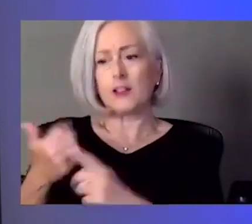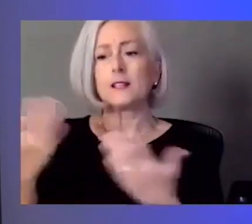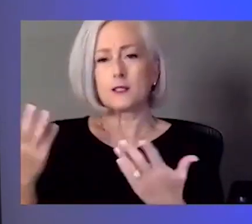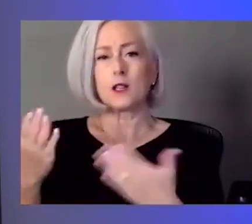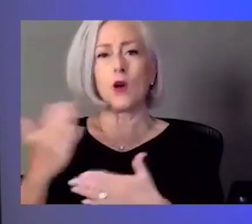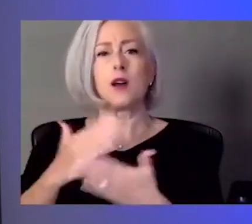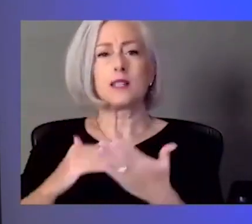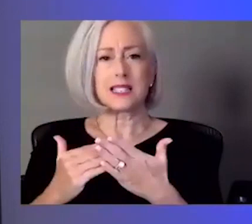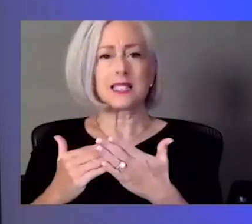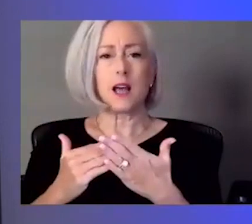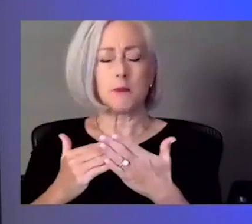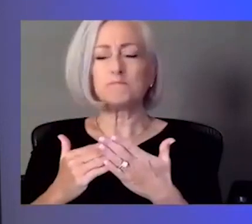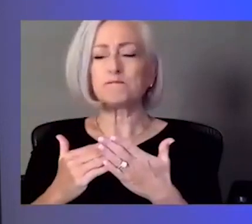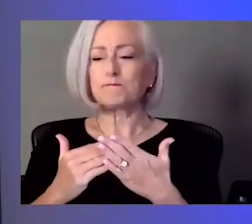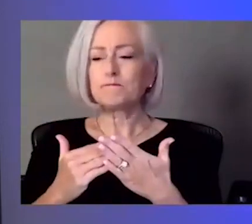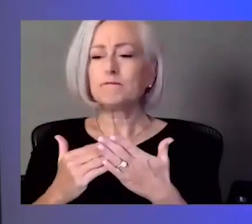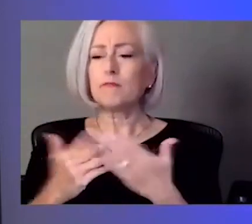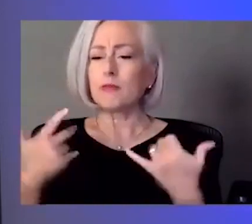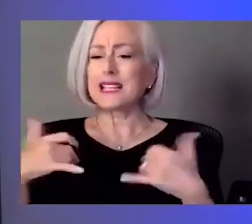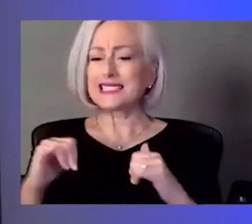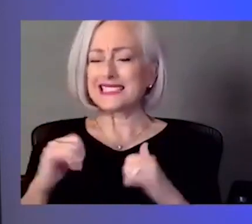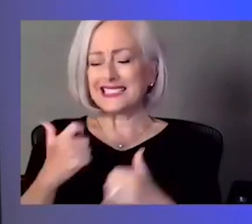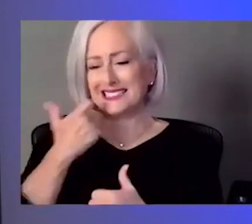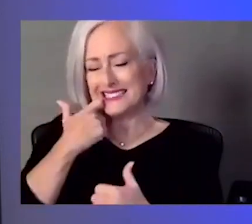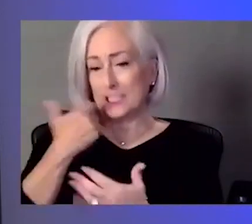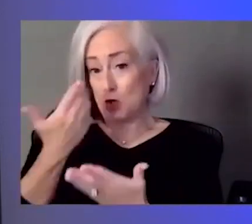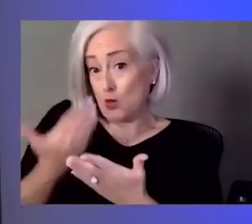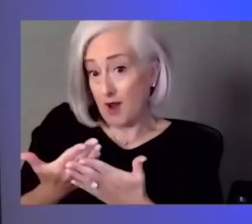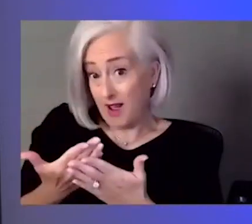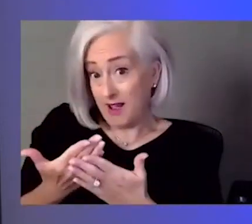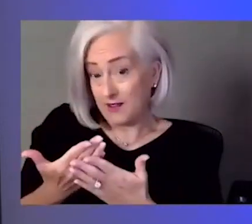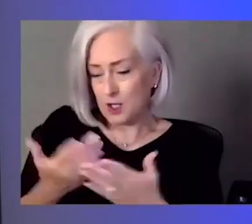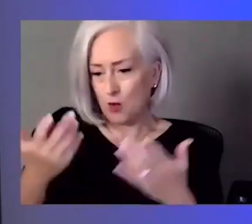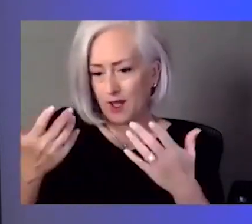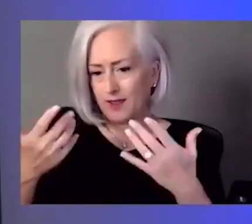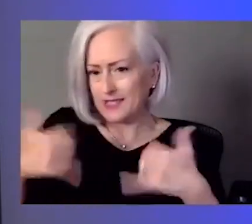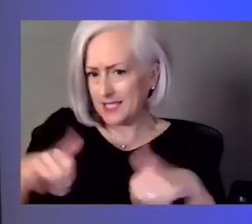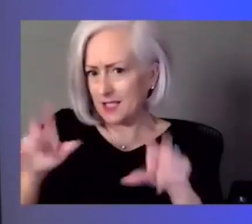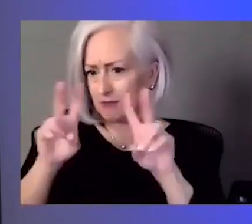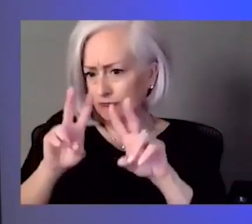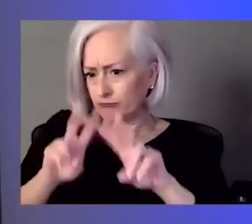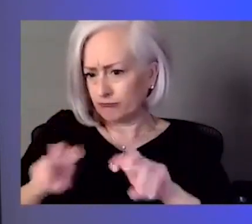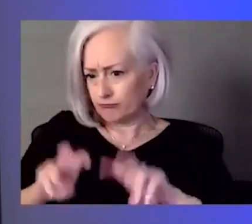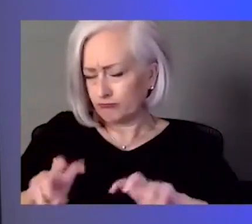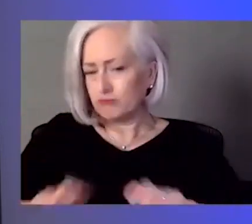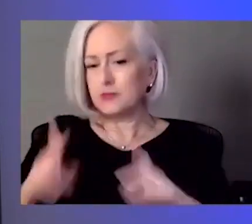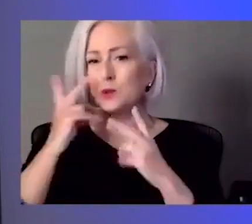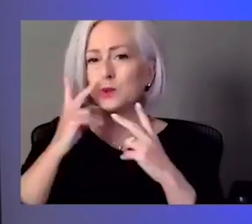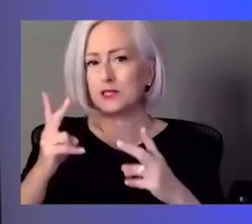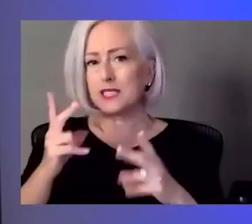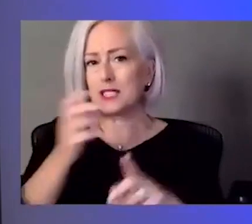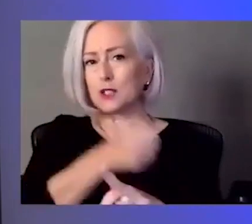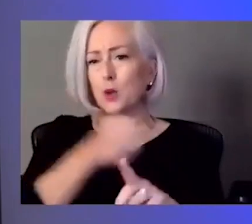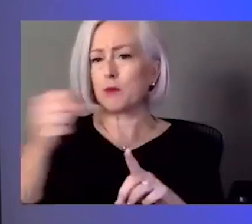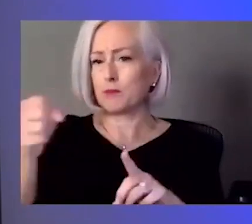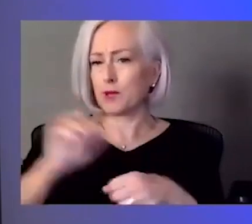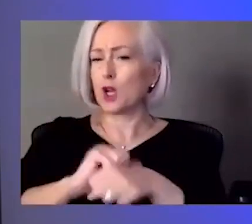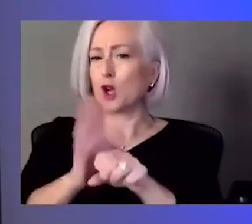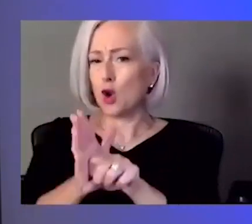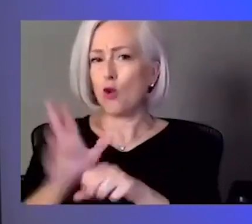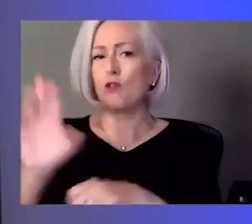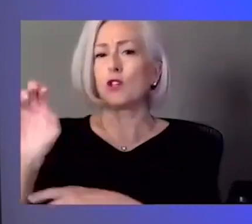their admission that we hadn't quite discerned which is the cause and put them on a cohort unit just to be on the safe side. So, it's a good